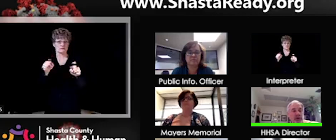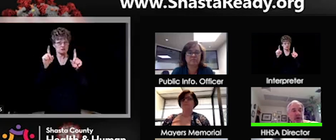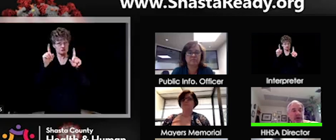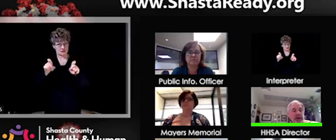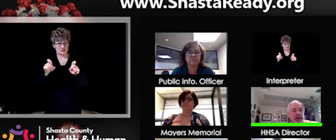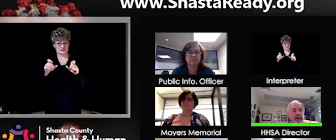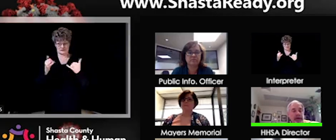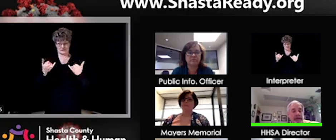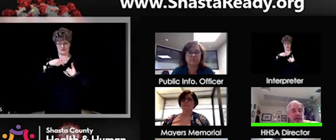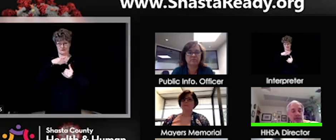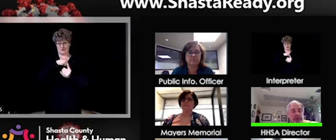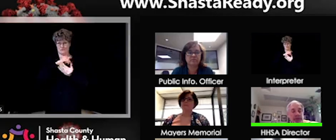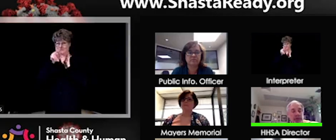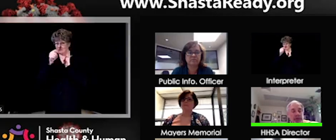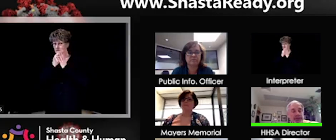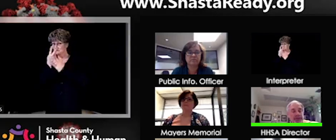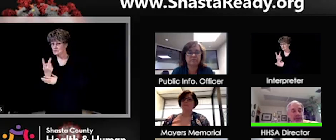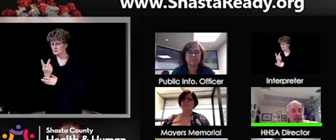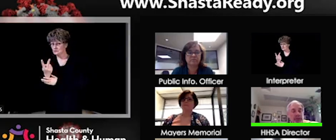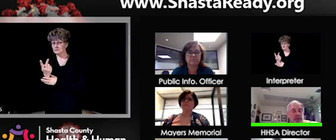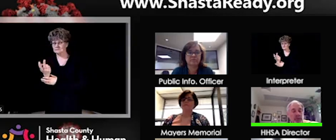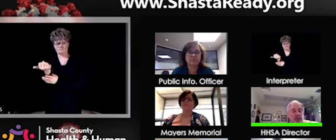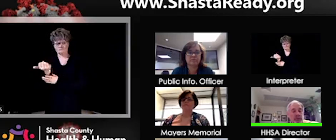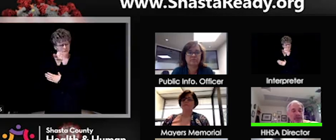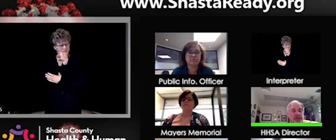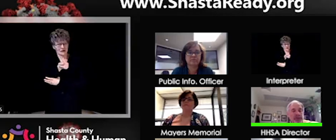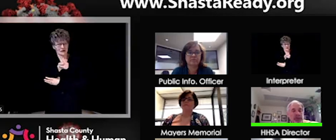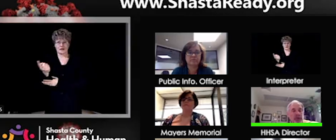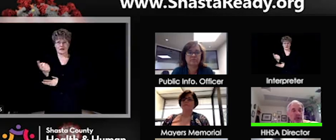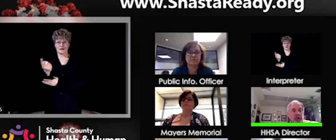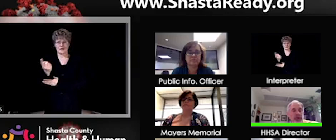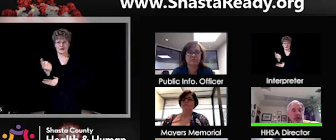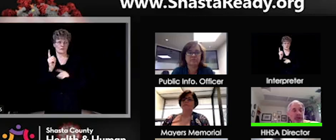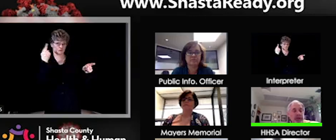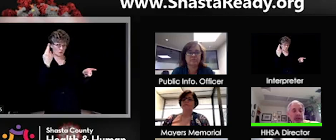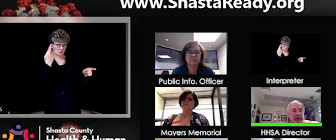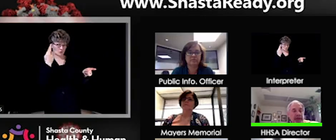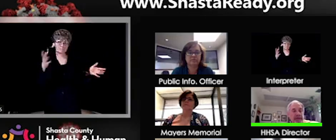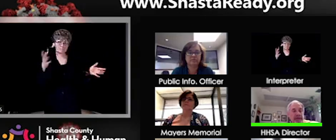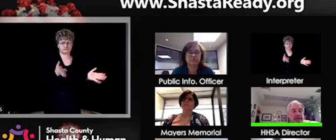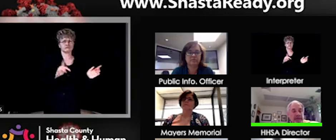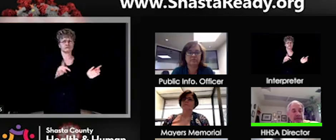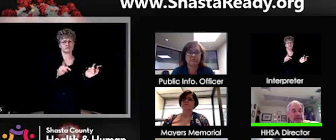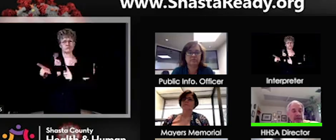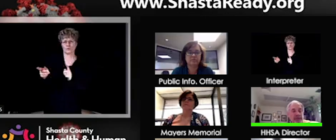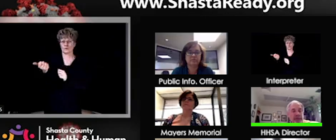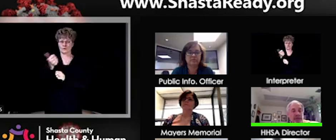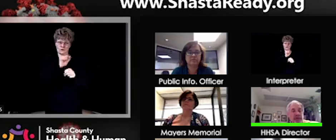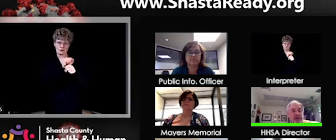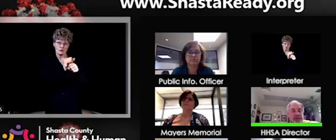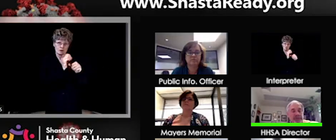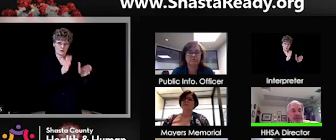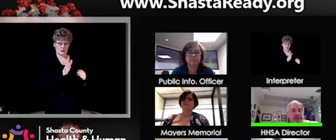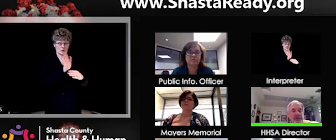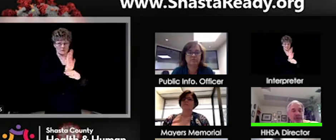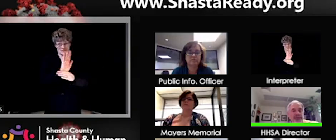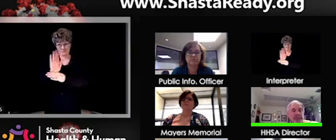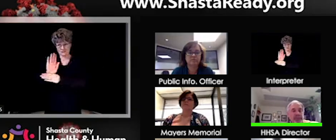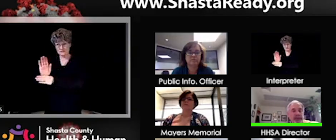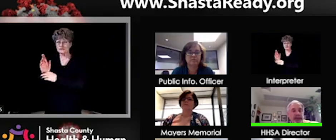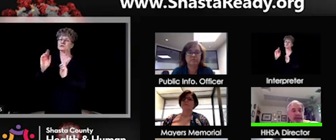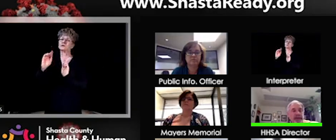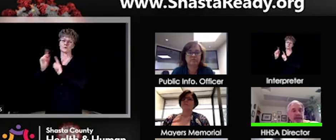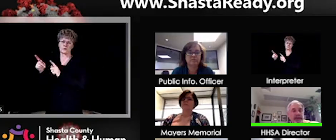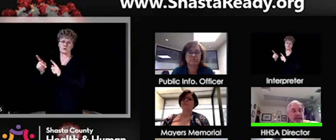two, any worker, uh, and of course, anyone who attended the rodeo, we do encourage them to go. Uh, that includes people with no symptoms.